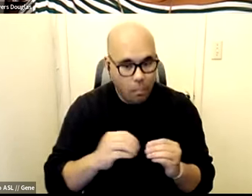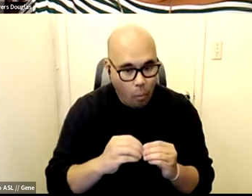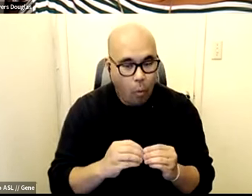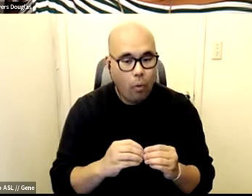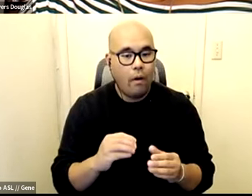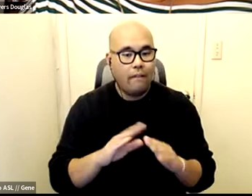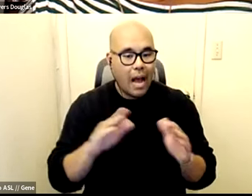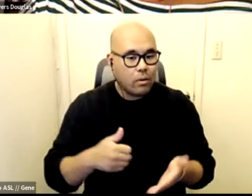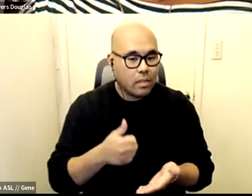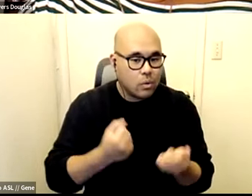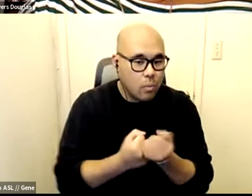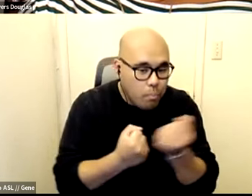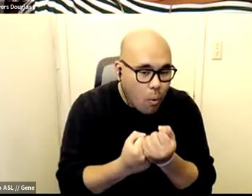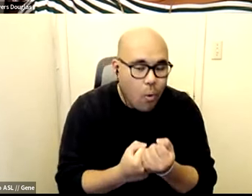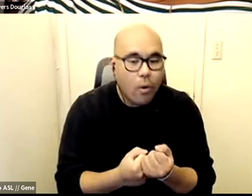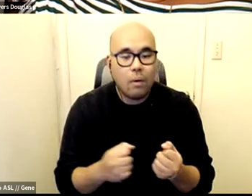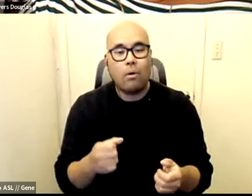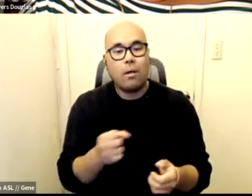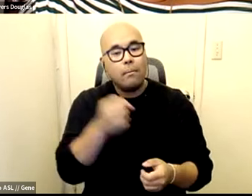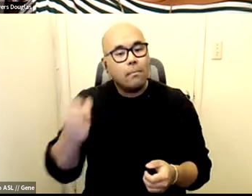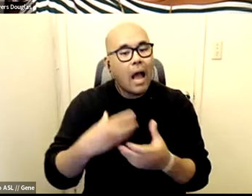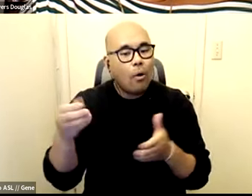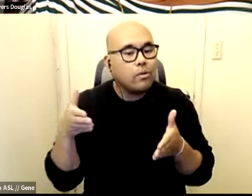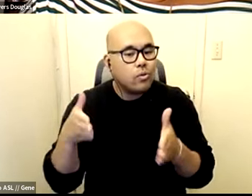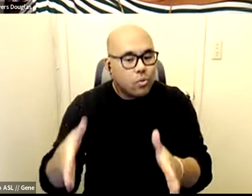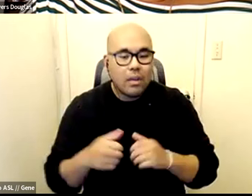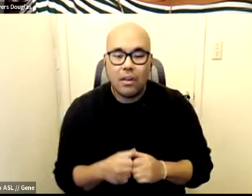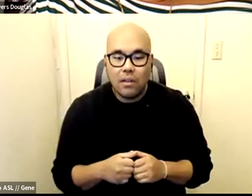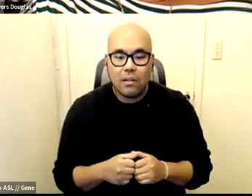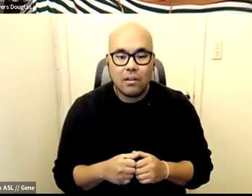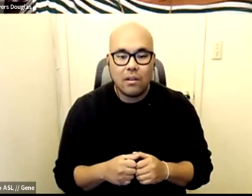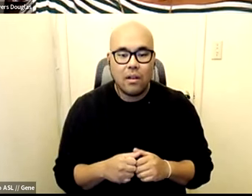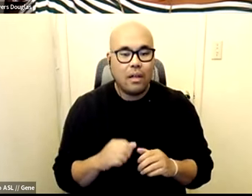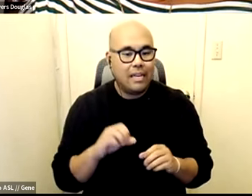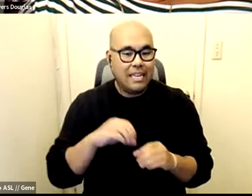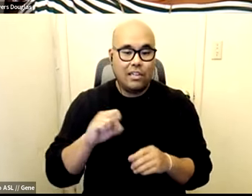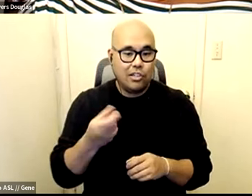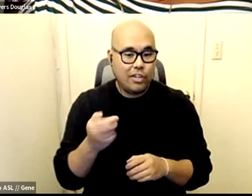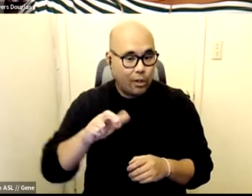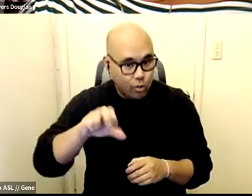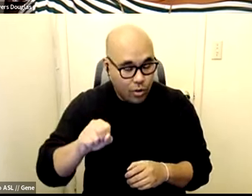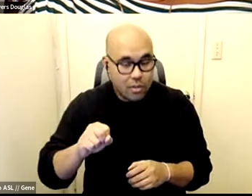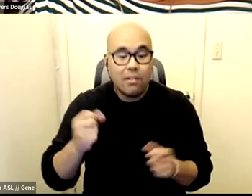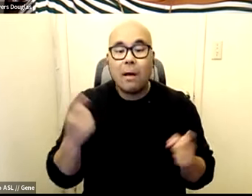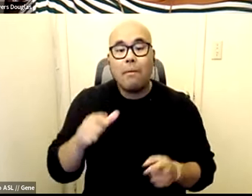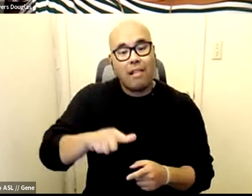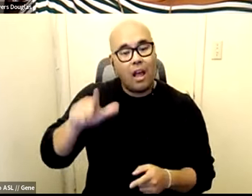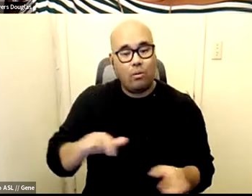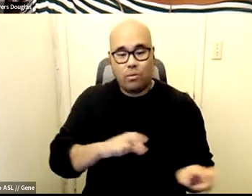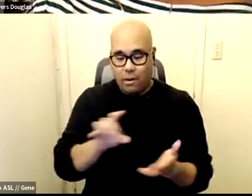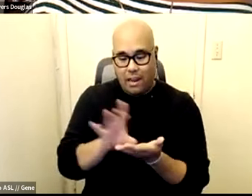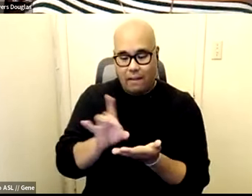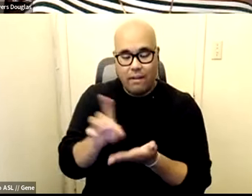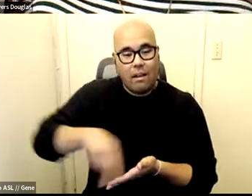shelters, and we even have landlords who are ready to evict because of the stigma